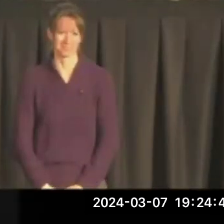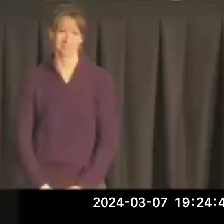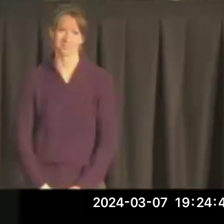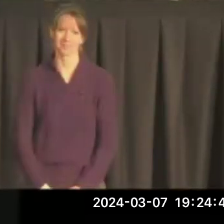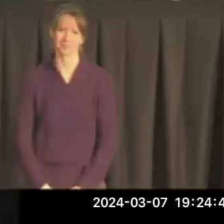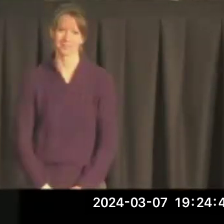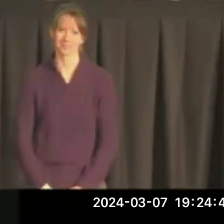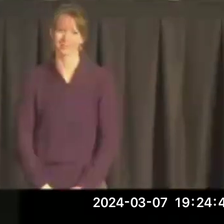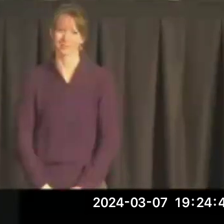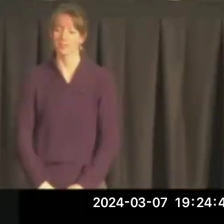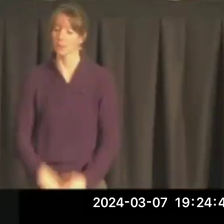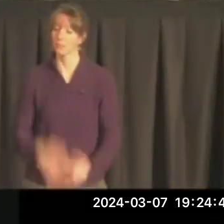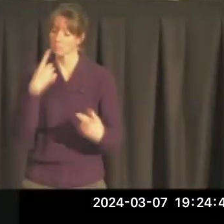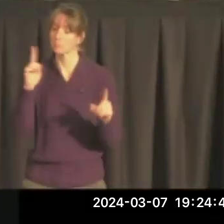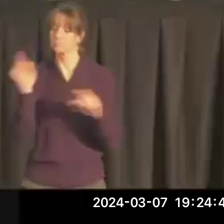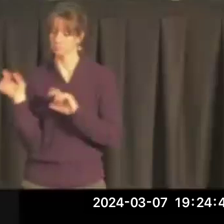So, he did.